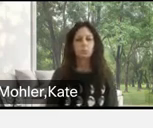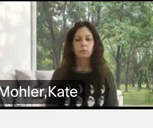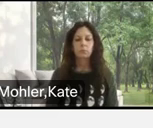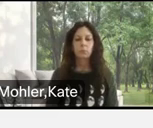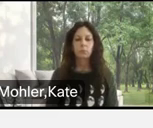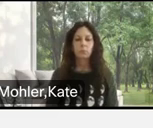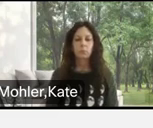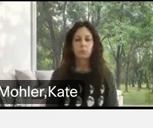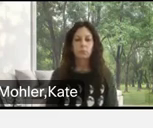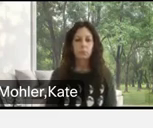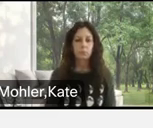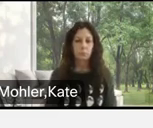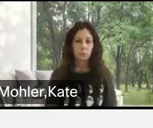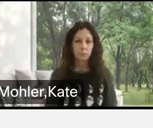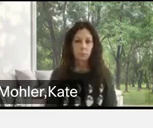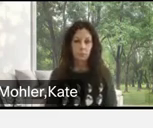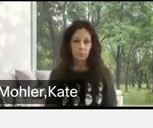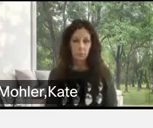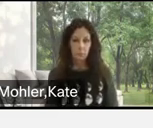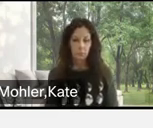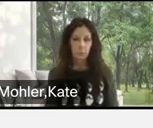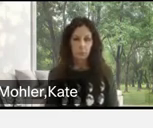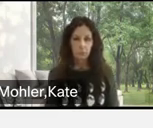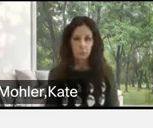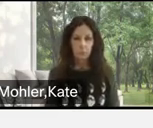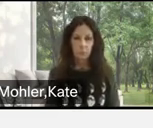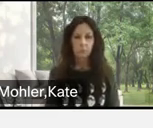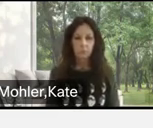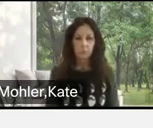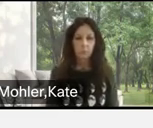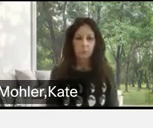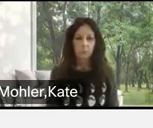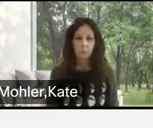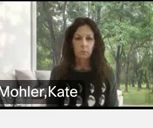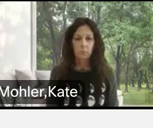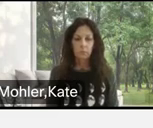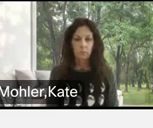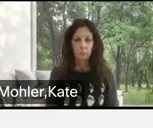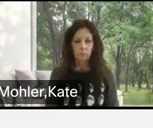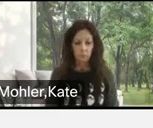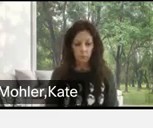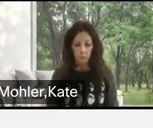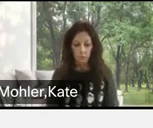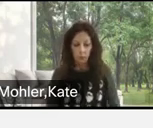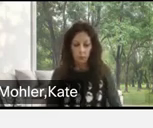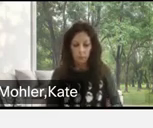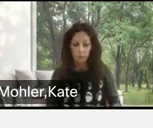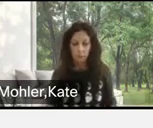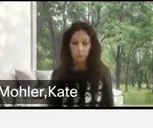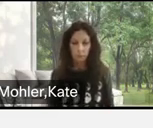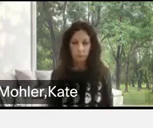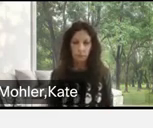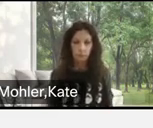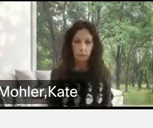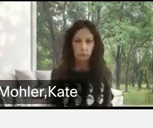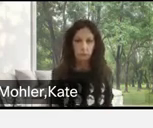pandemic, we had to have limited numbers of people in a room because of the potential of people getting sick, but COVID